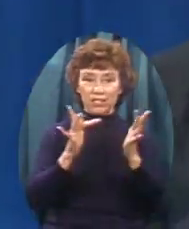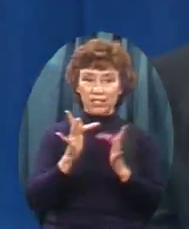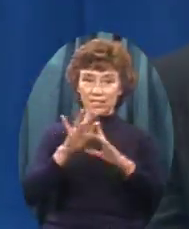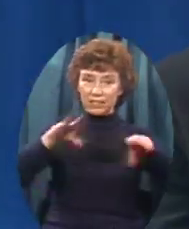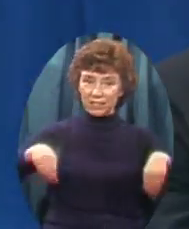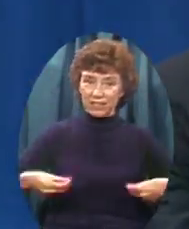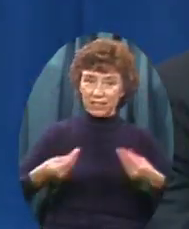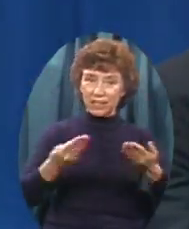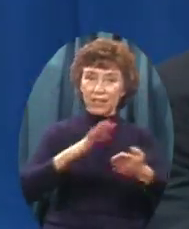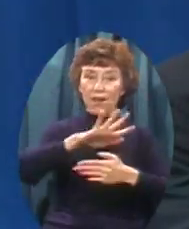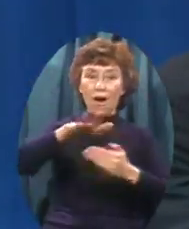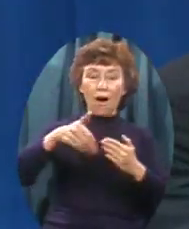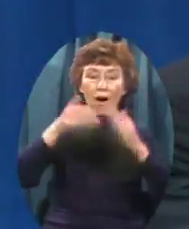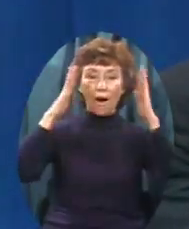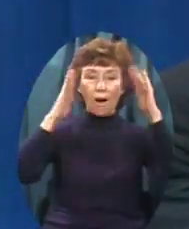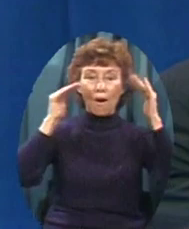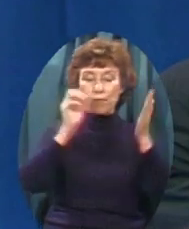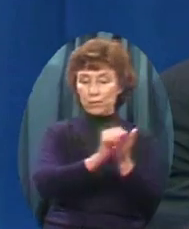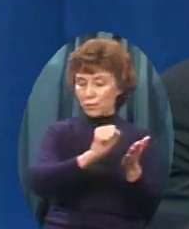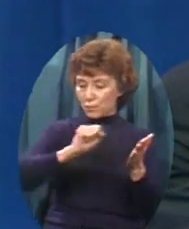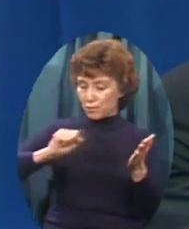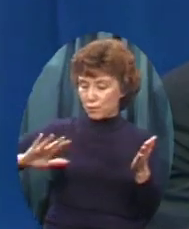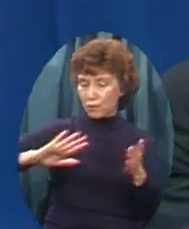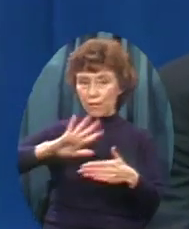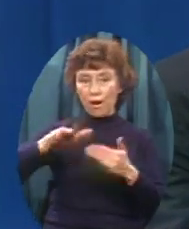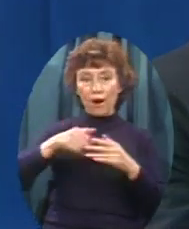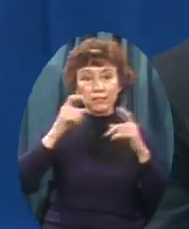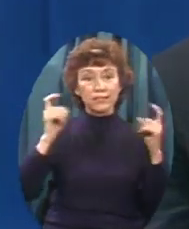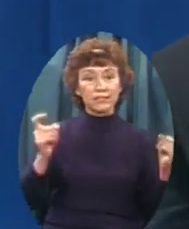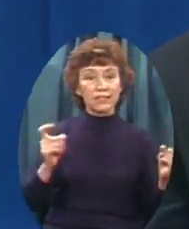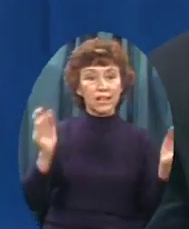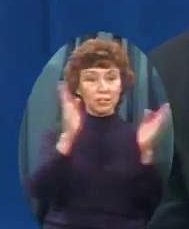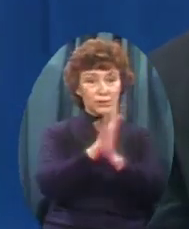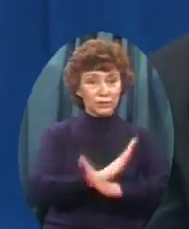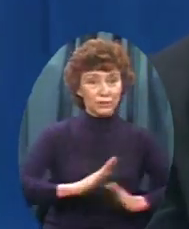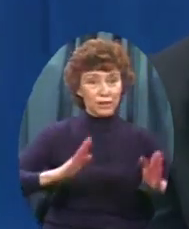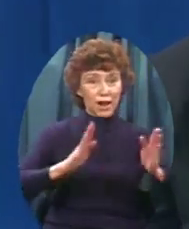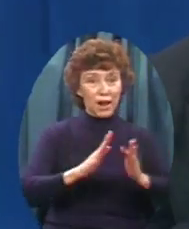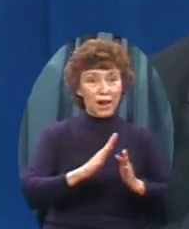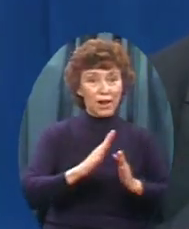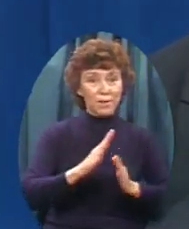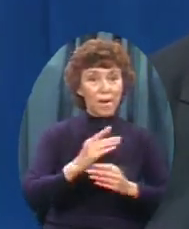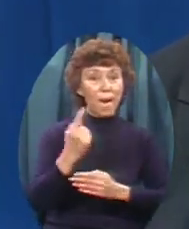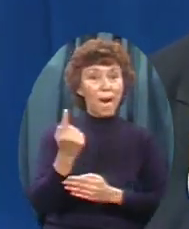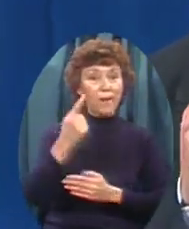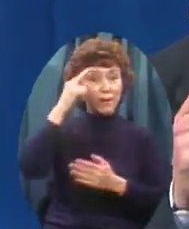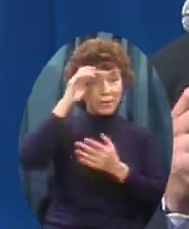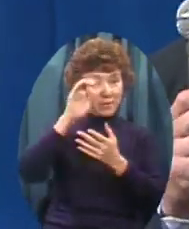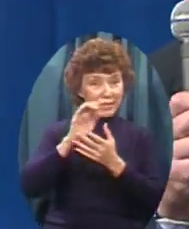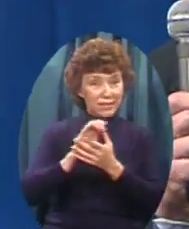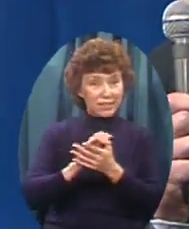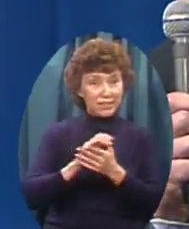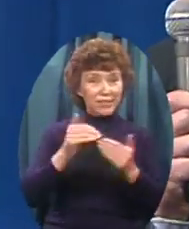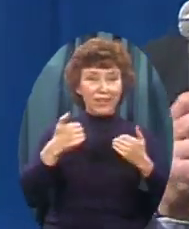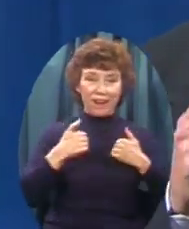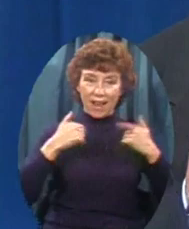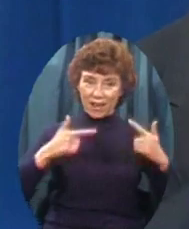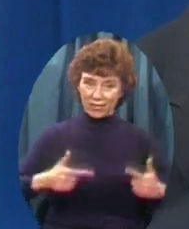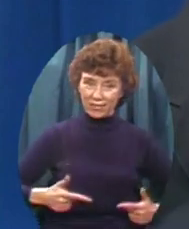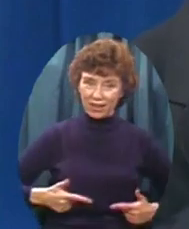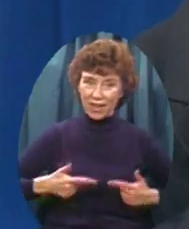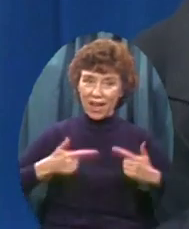Removes all sin and strife So just believe And have life